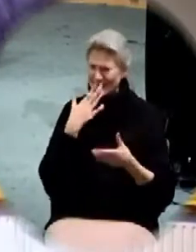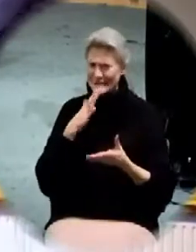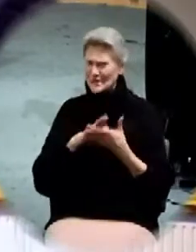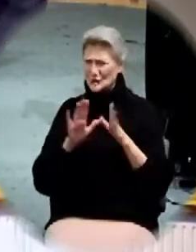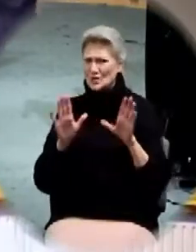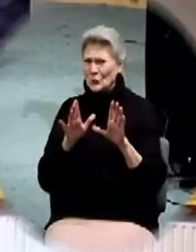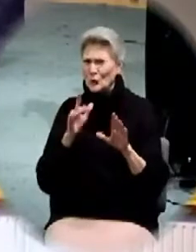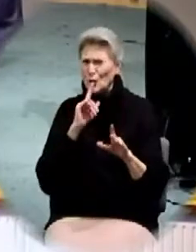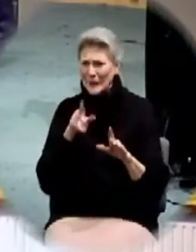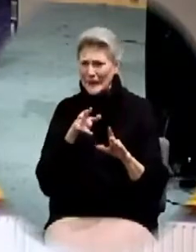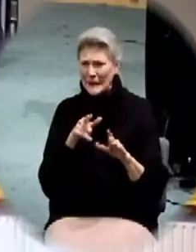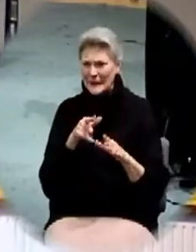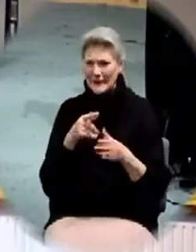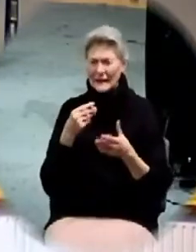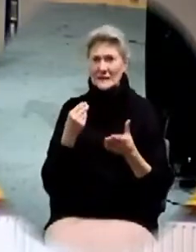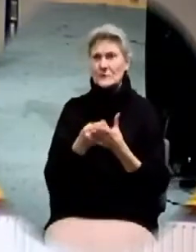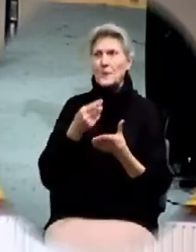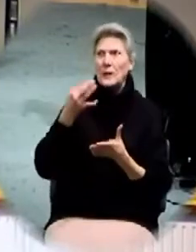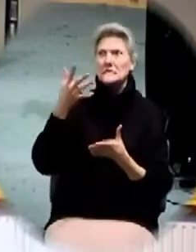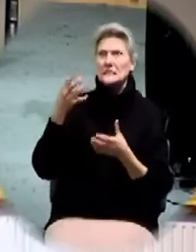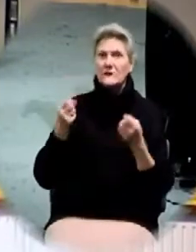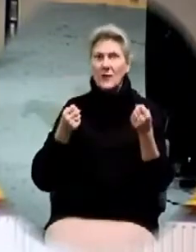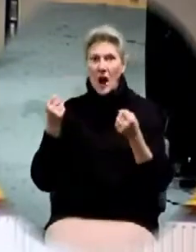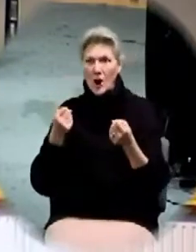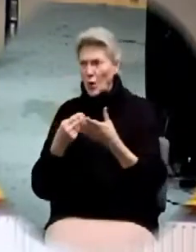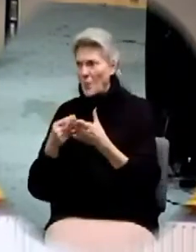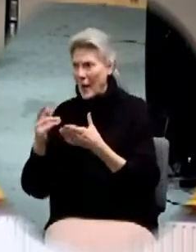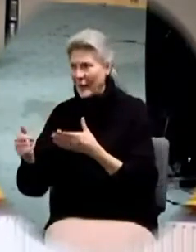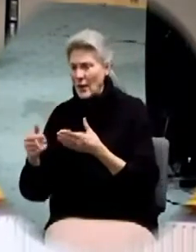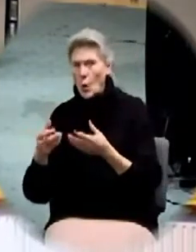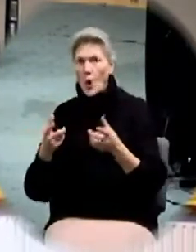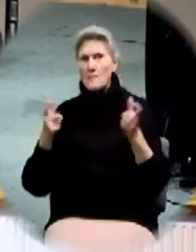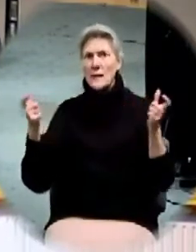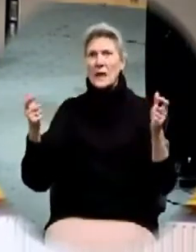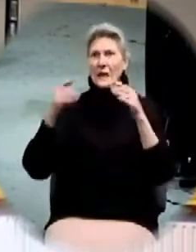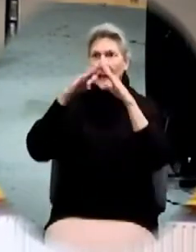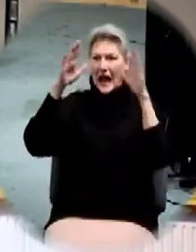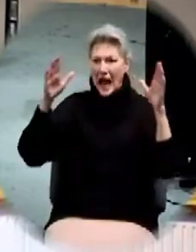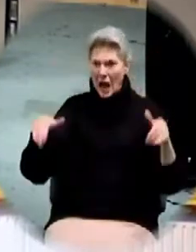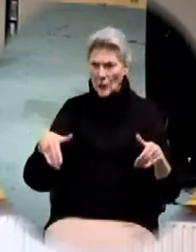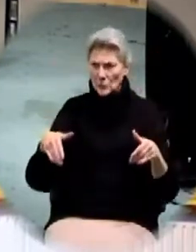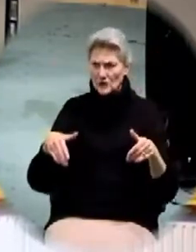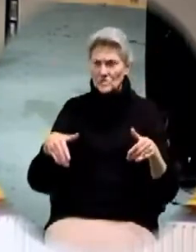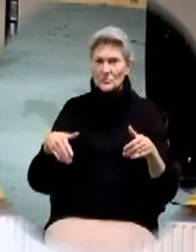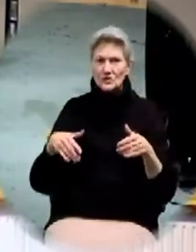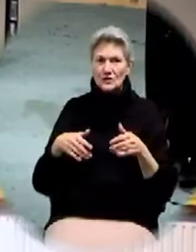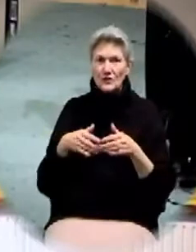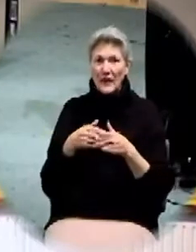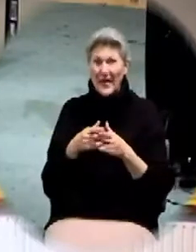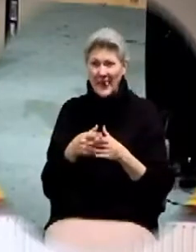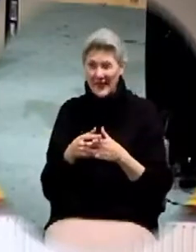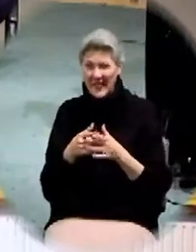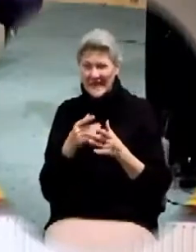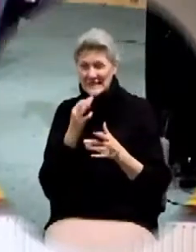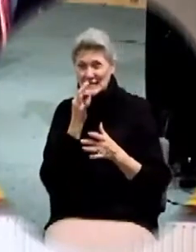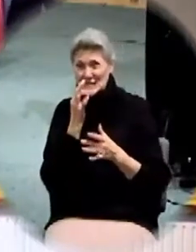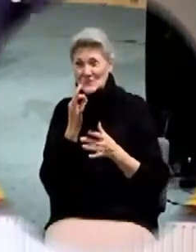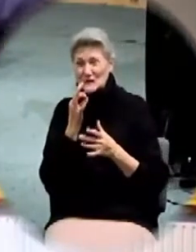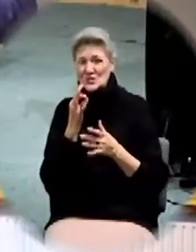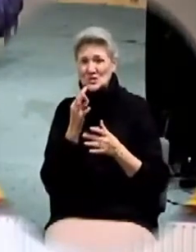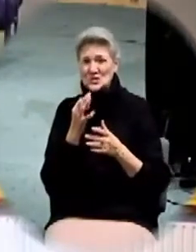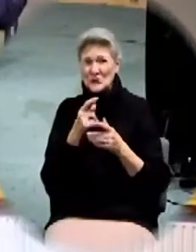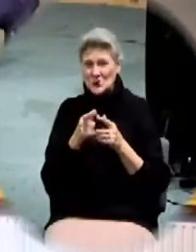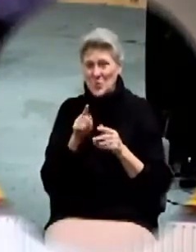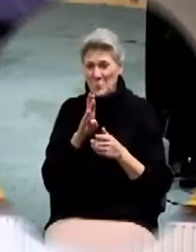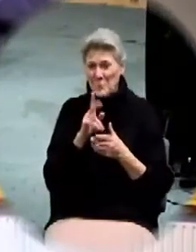Go out and buy an expensive car. Buy a big house that stretches your budget because now you can't slack off. You've got to go